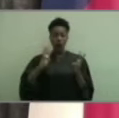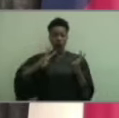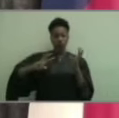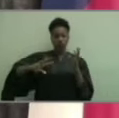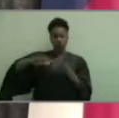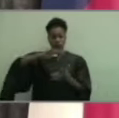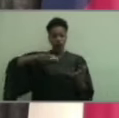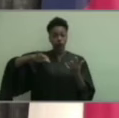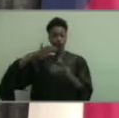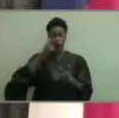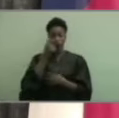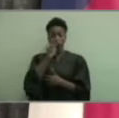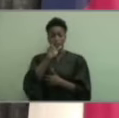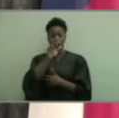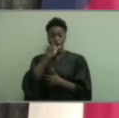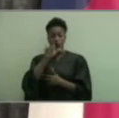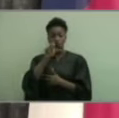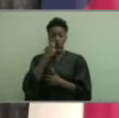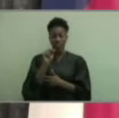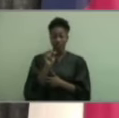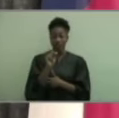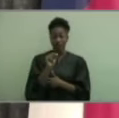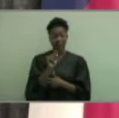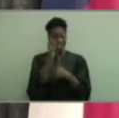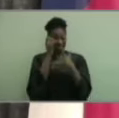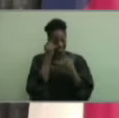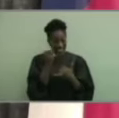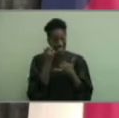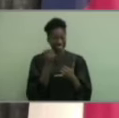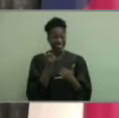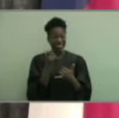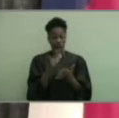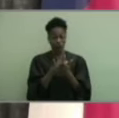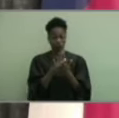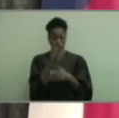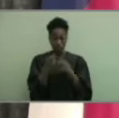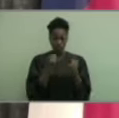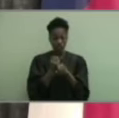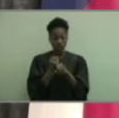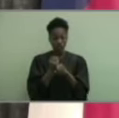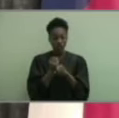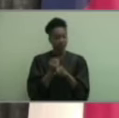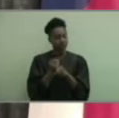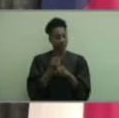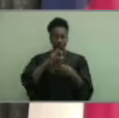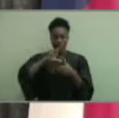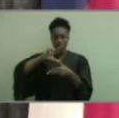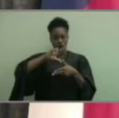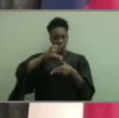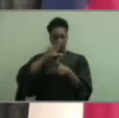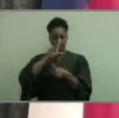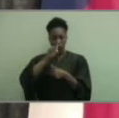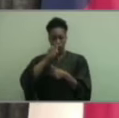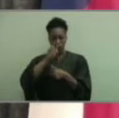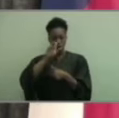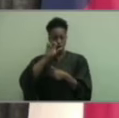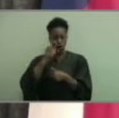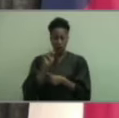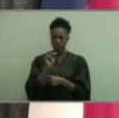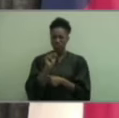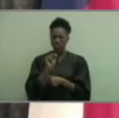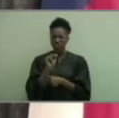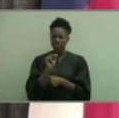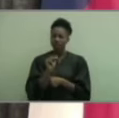2019. And this very school year, Hurricane Dorian made a brief